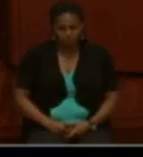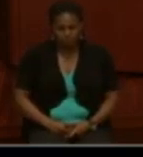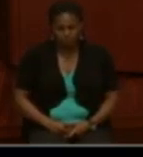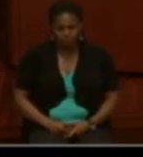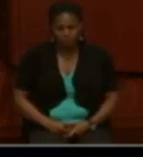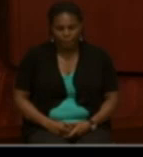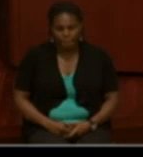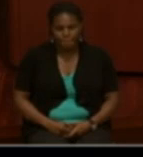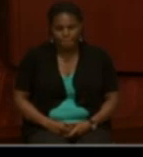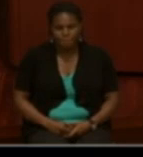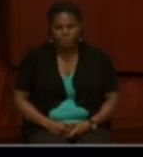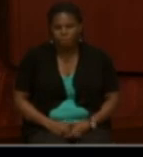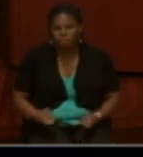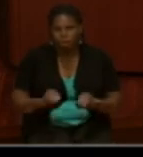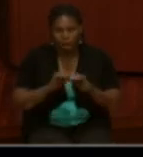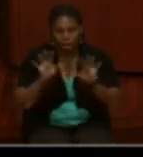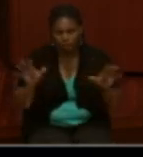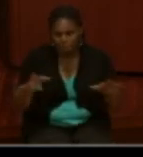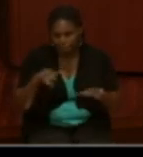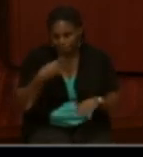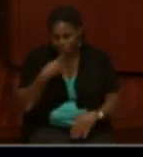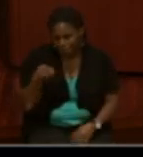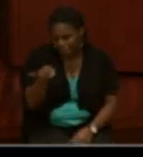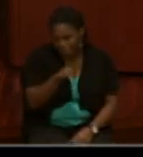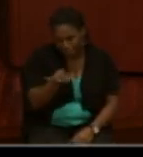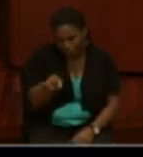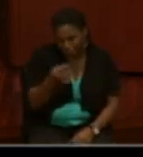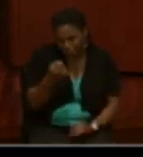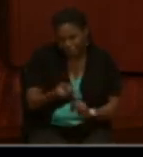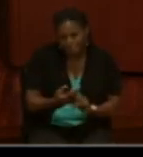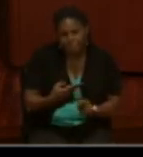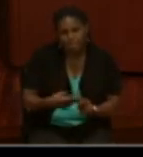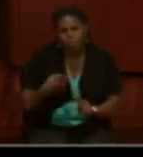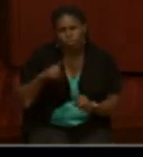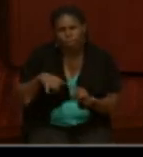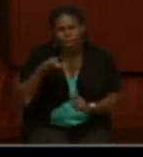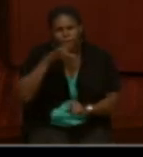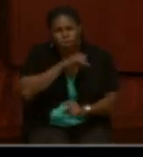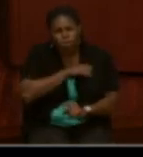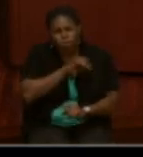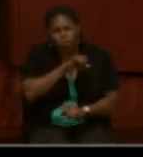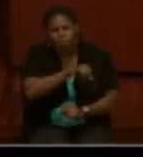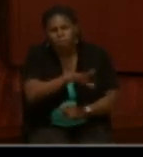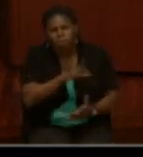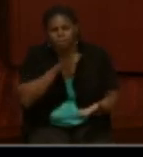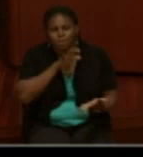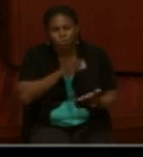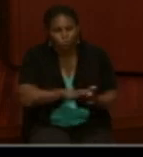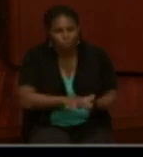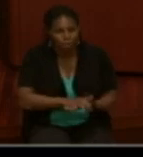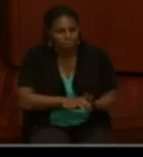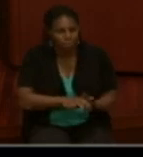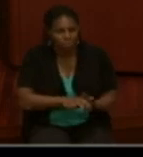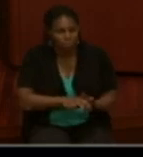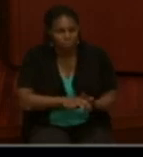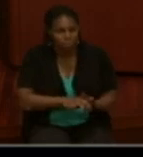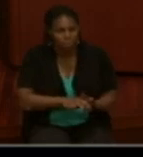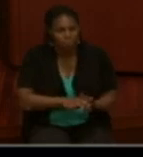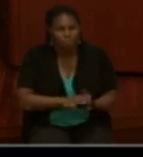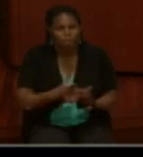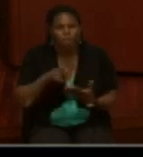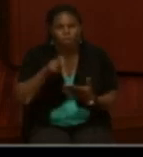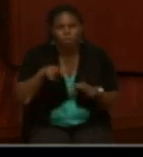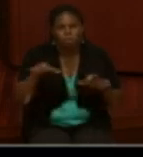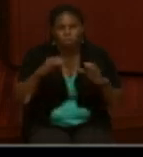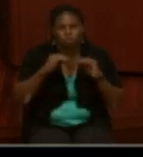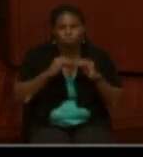So obviously they have the same last name. We can't assume that this was his wife. So definitely you would have to do further research